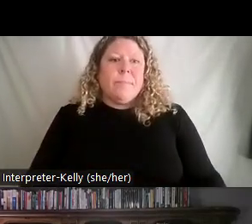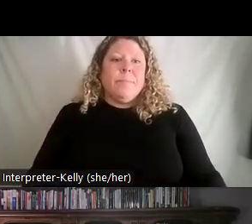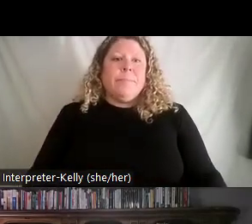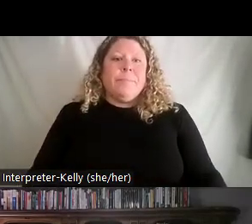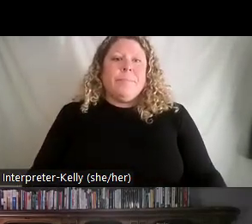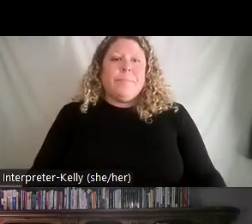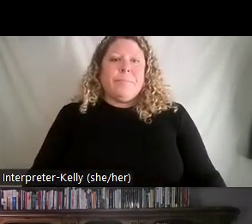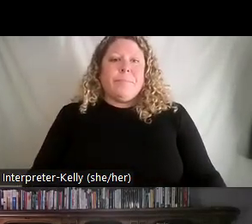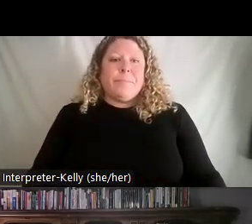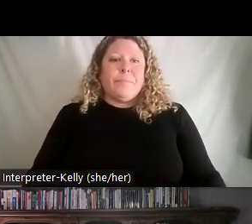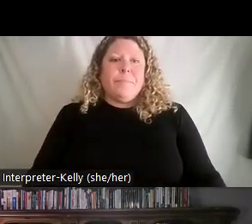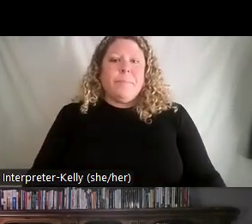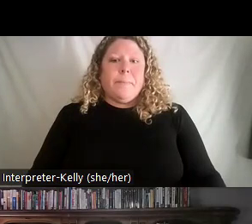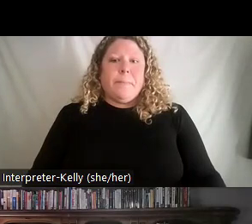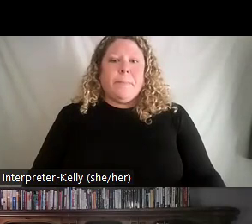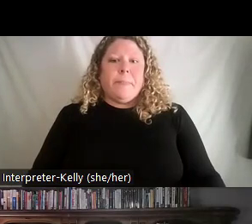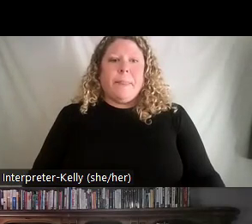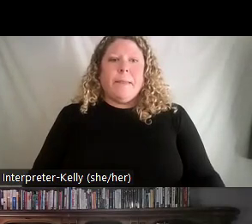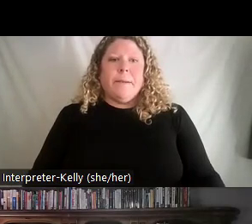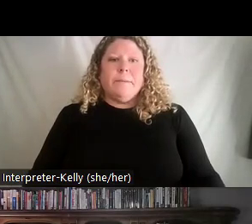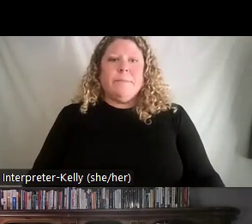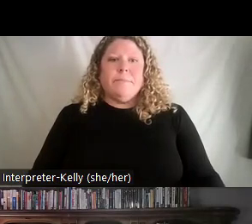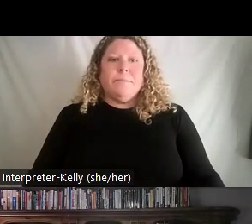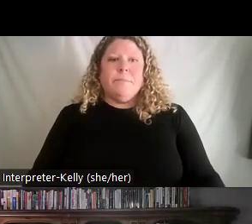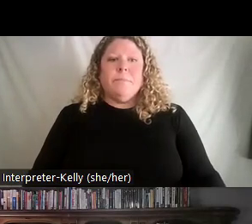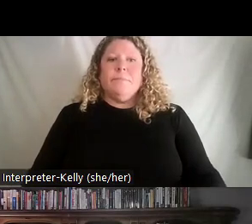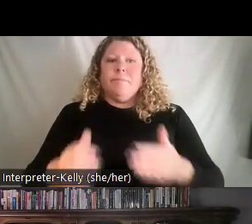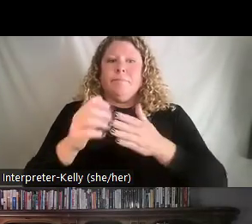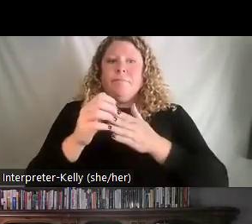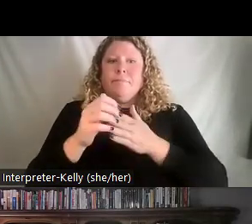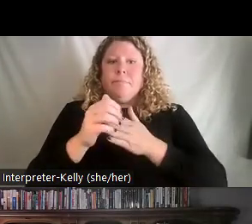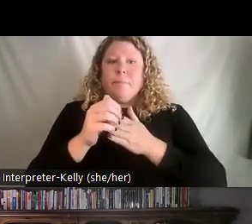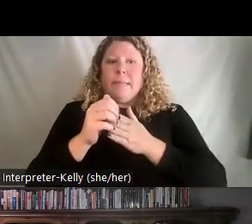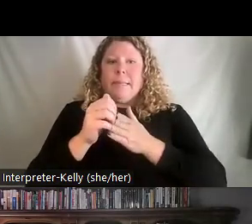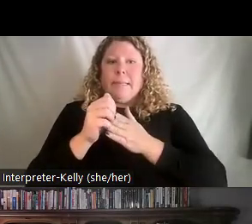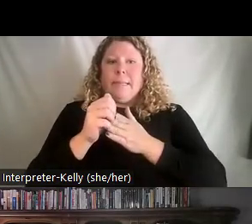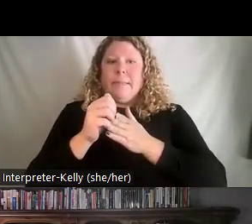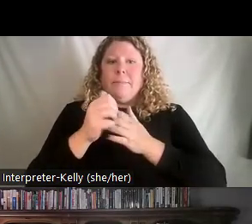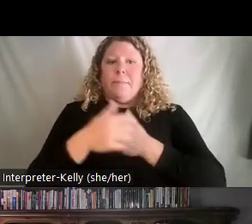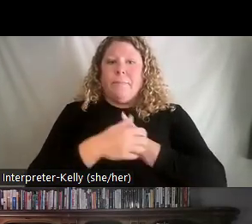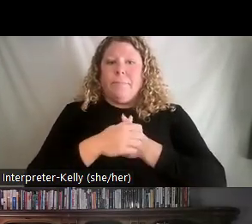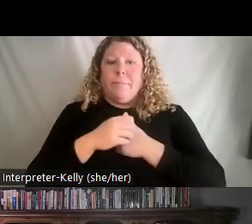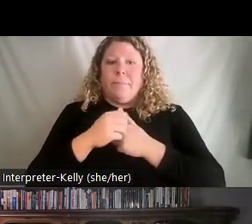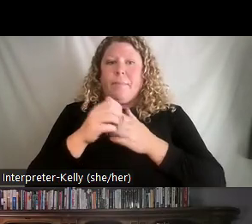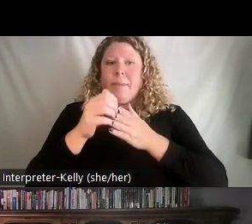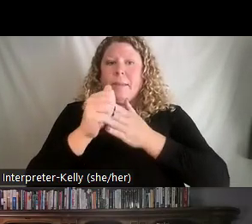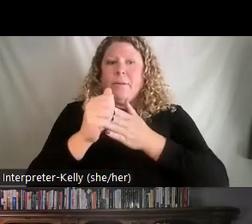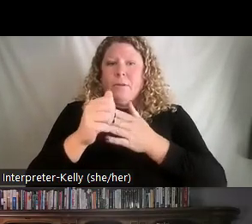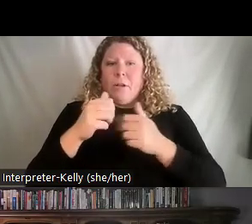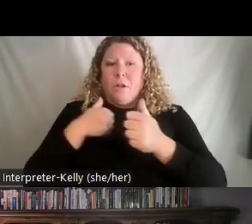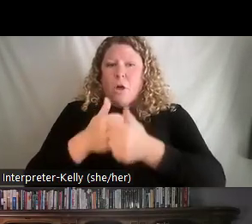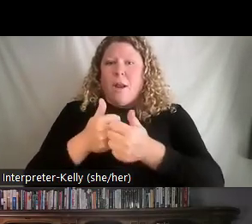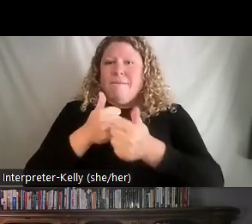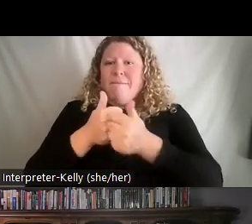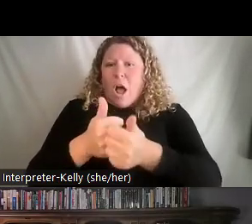style, there's this secondary thing that we add. And it's known as kind of the follower readiness level or the development